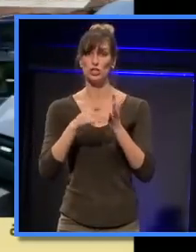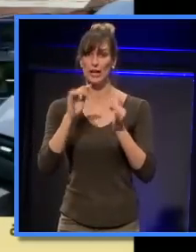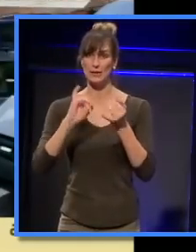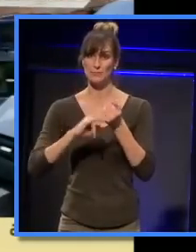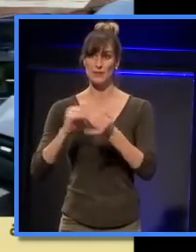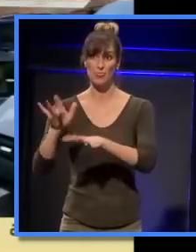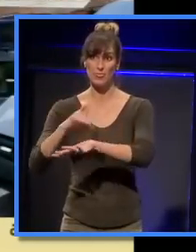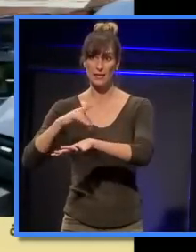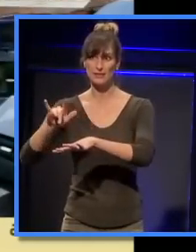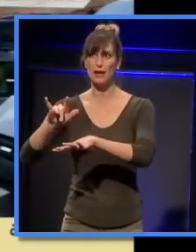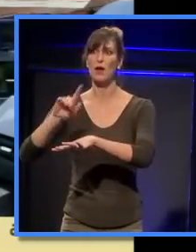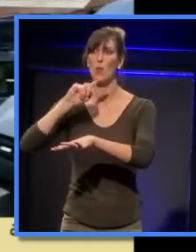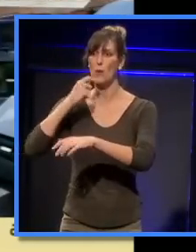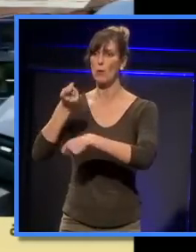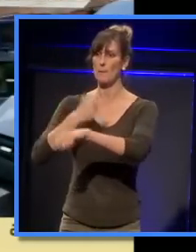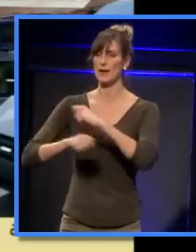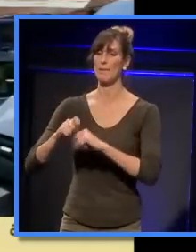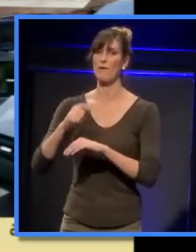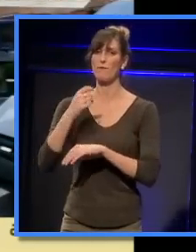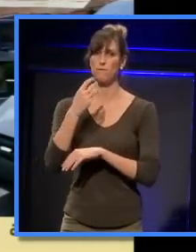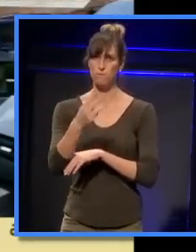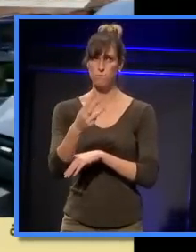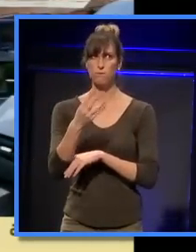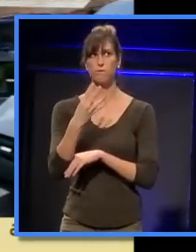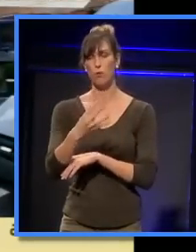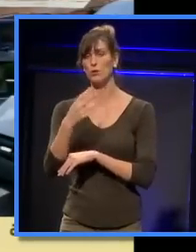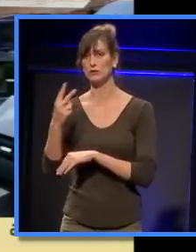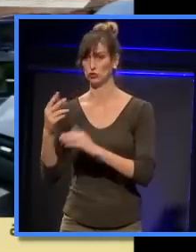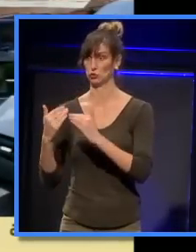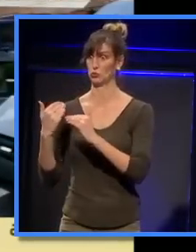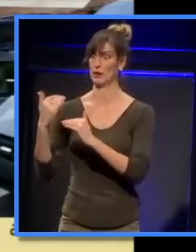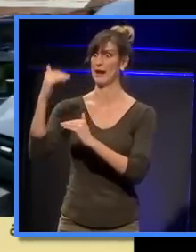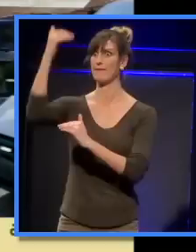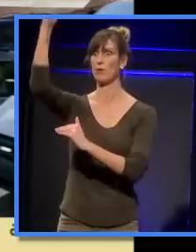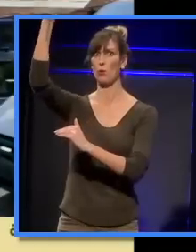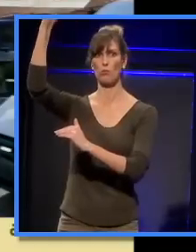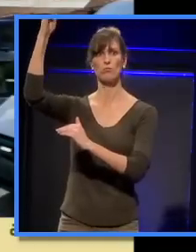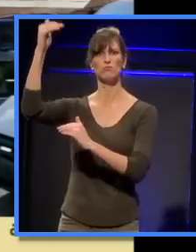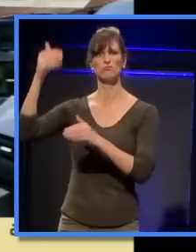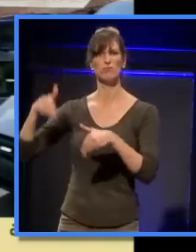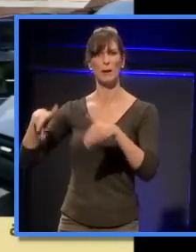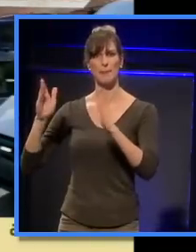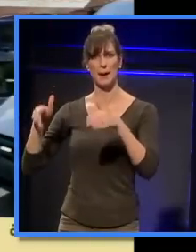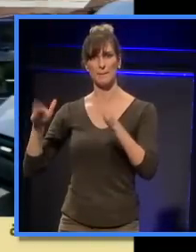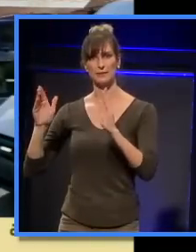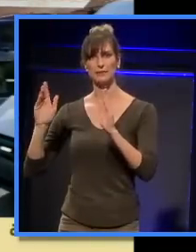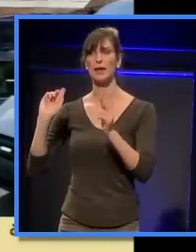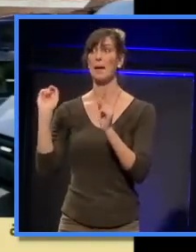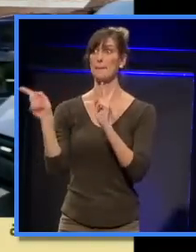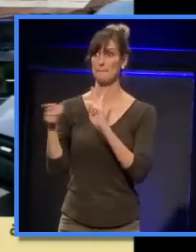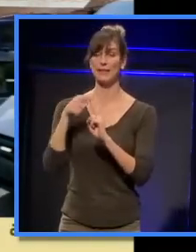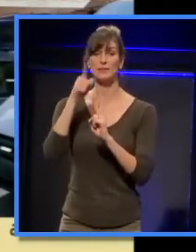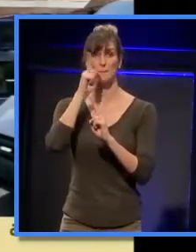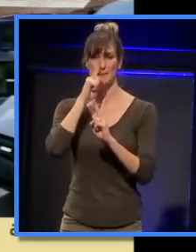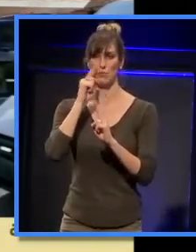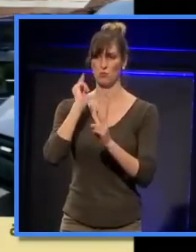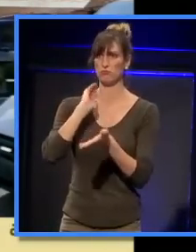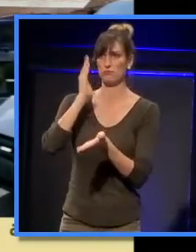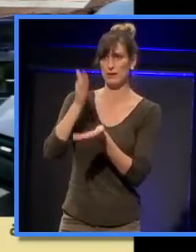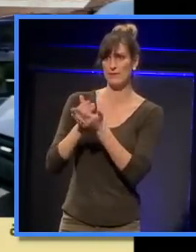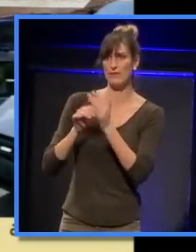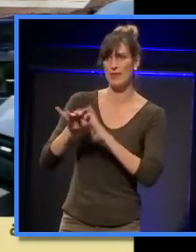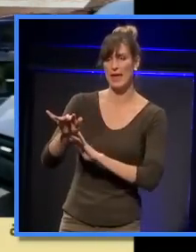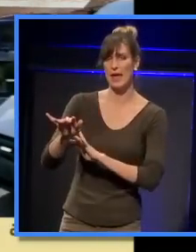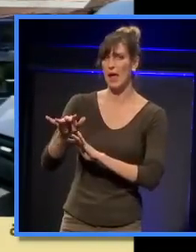42-level building with 308 apartments, so a huge amount of money flowing into the area, and, of course, residents, many of whom won't be bringing